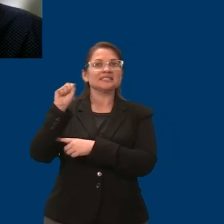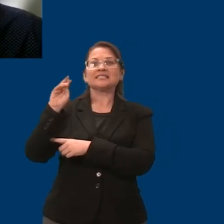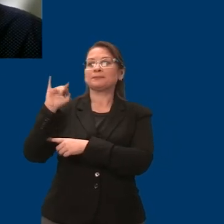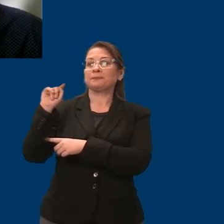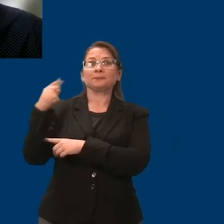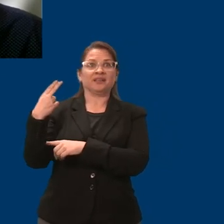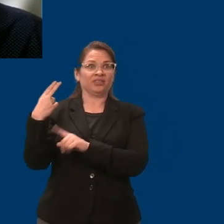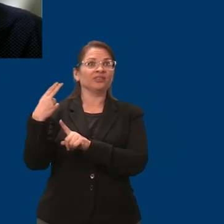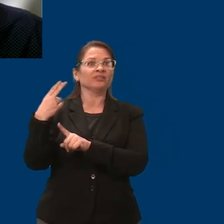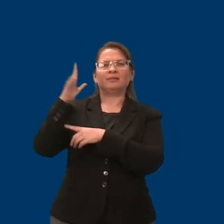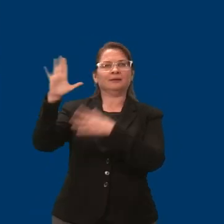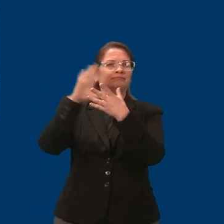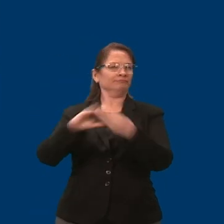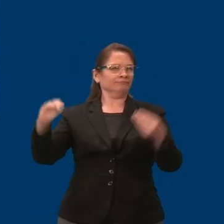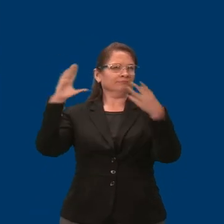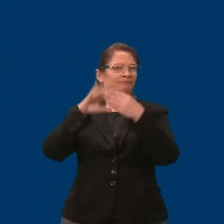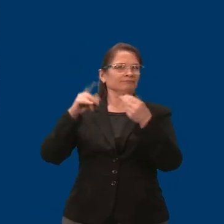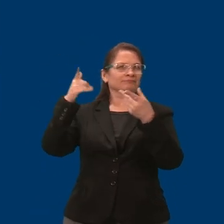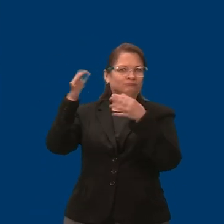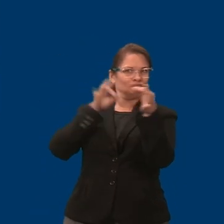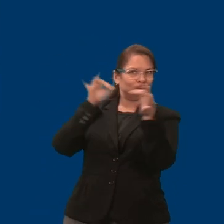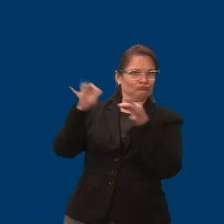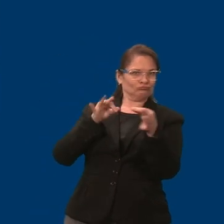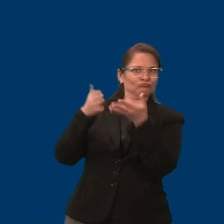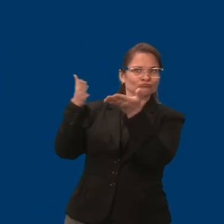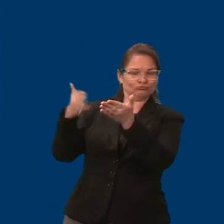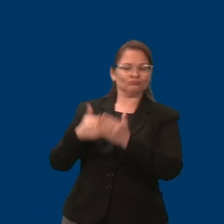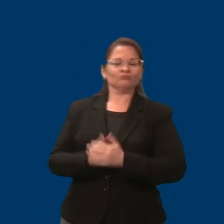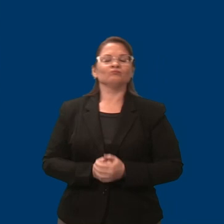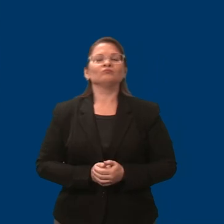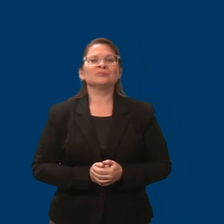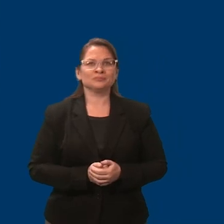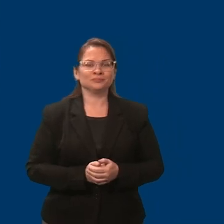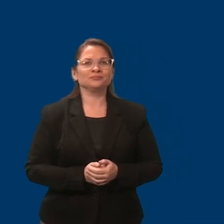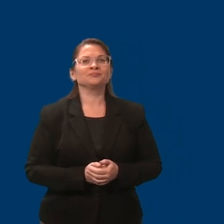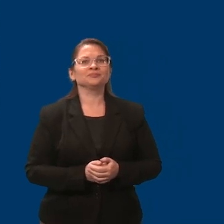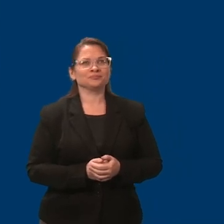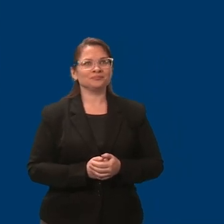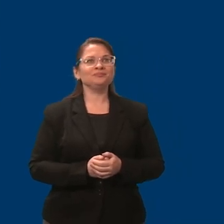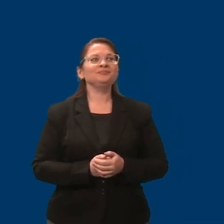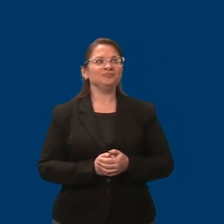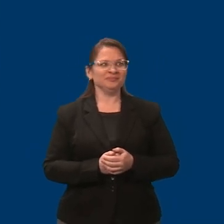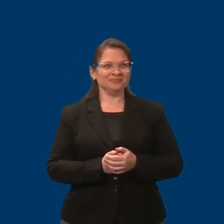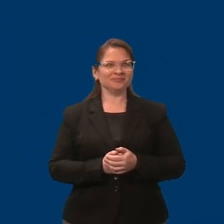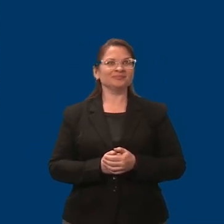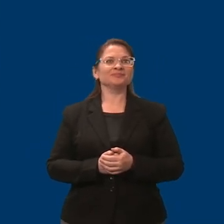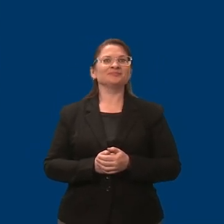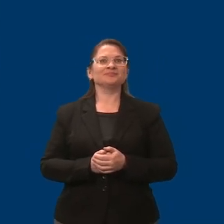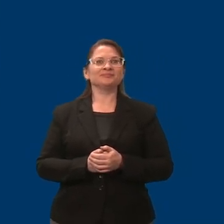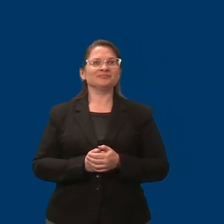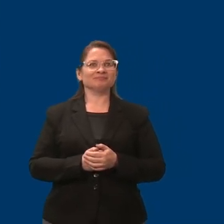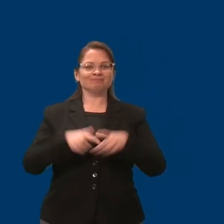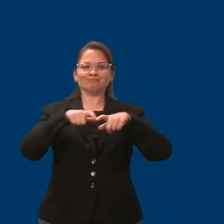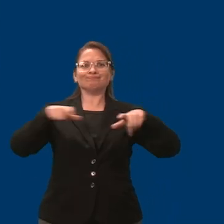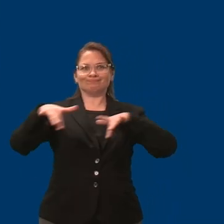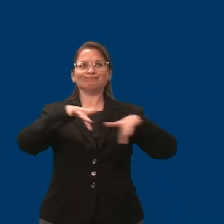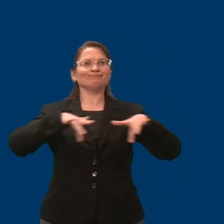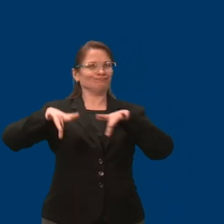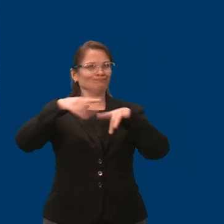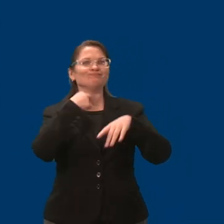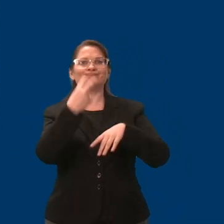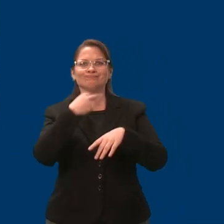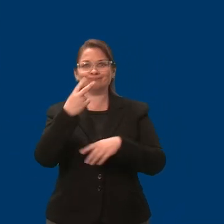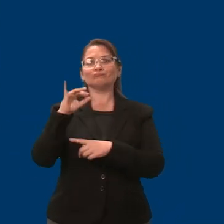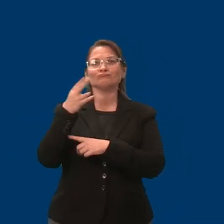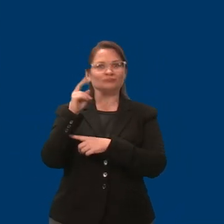segment accessible and affordable housing. Hi, my name is Justin Smith. I'm a white man in my mid twenties wearing a